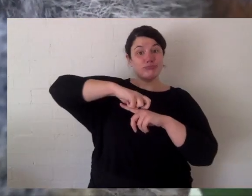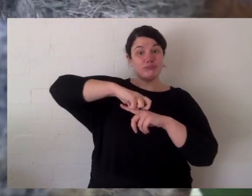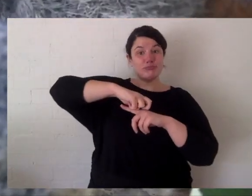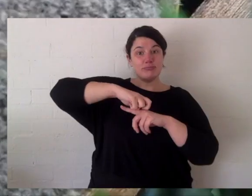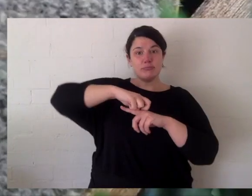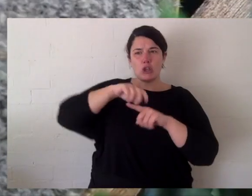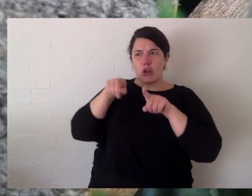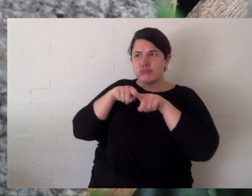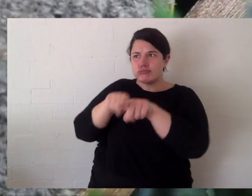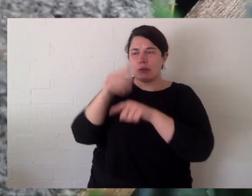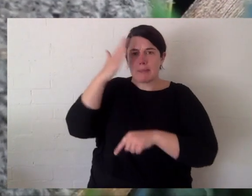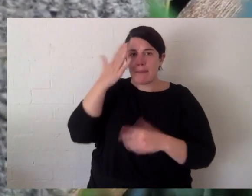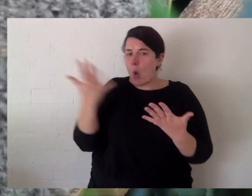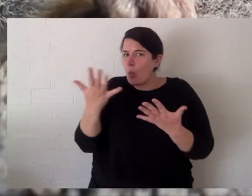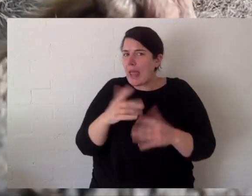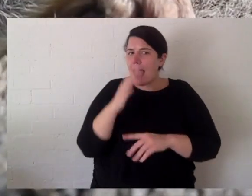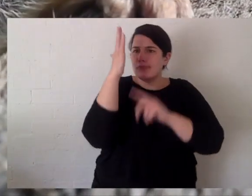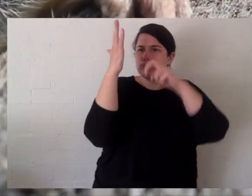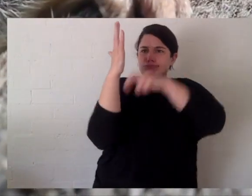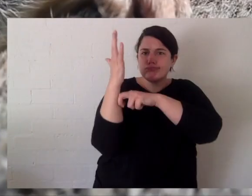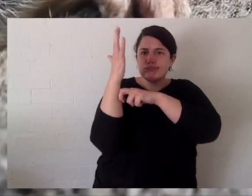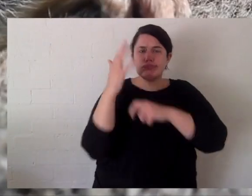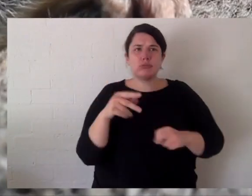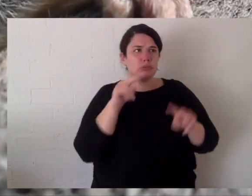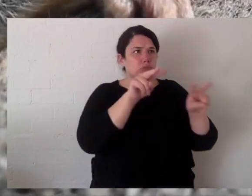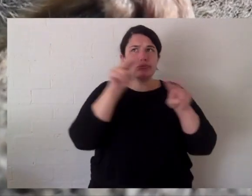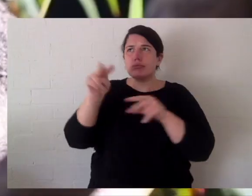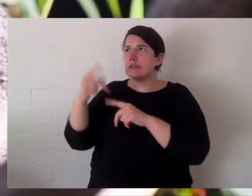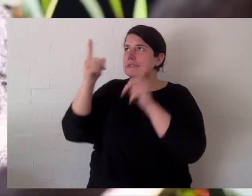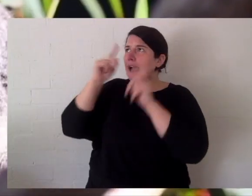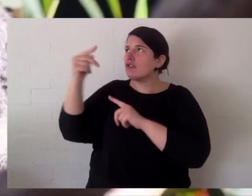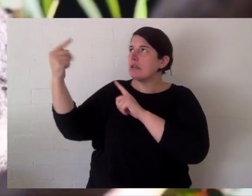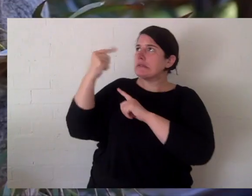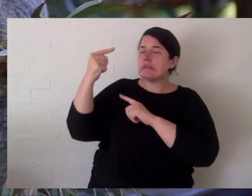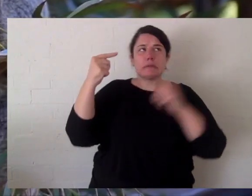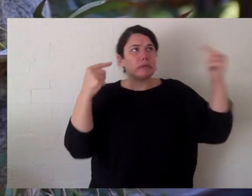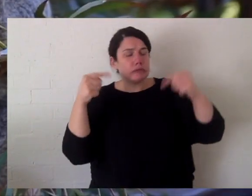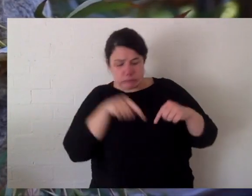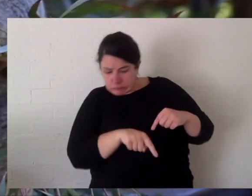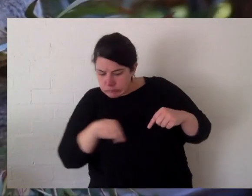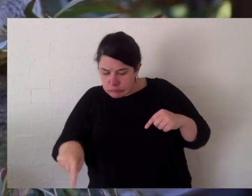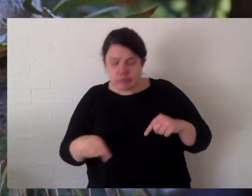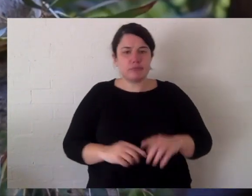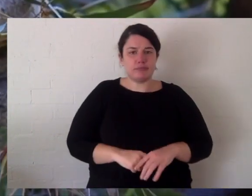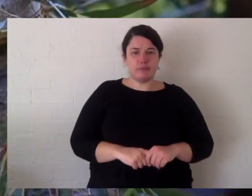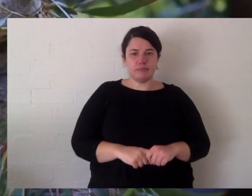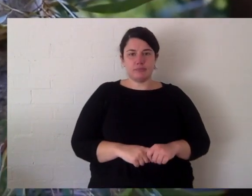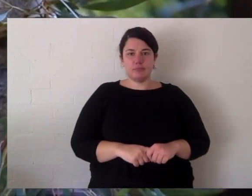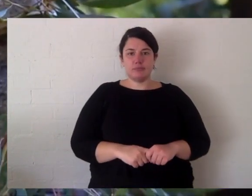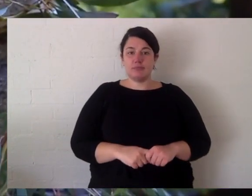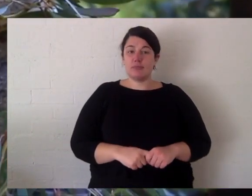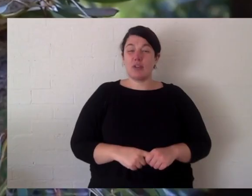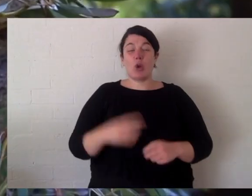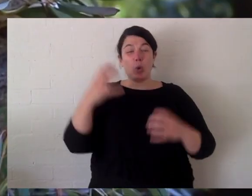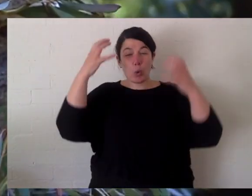it learns from its mum, where to sit, what to eat, to watch out for predators. Koalas only eat